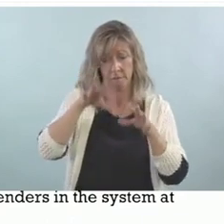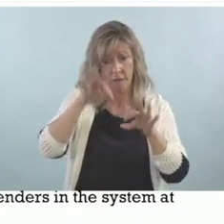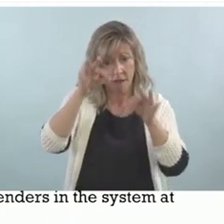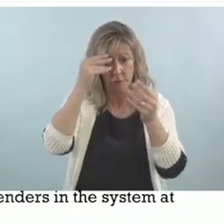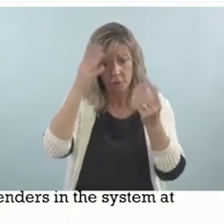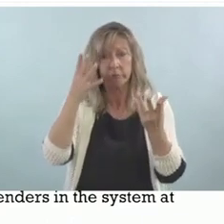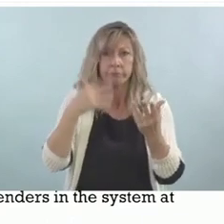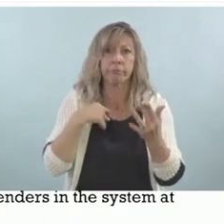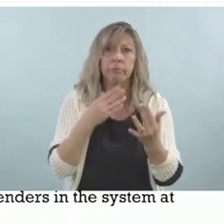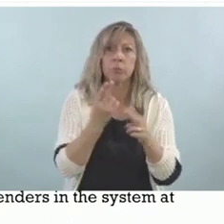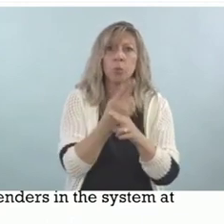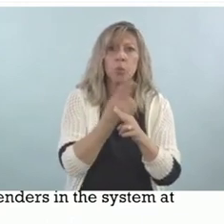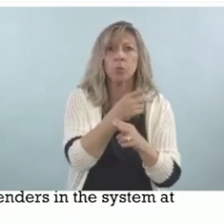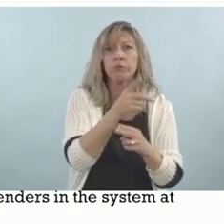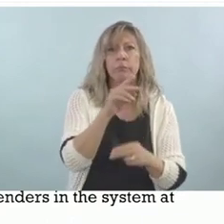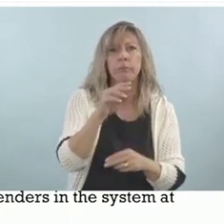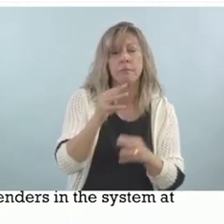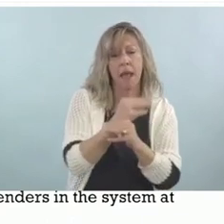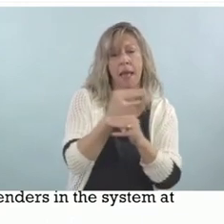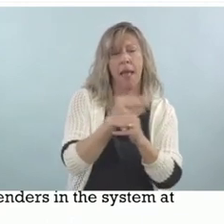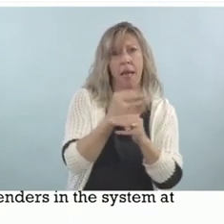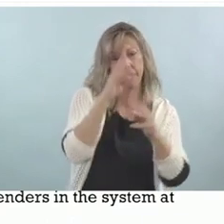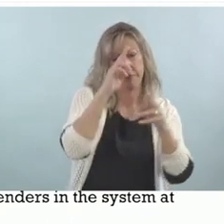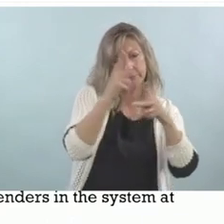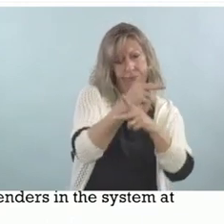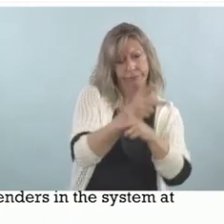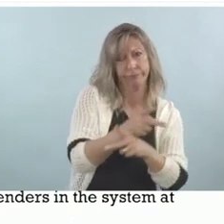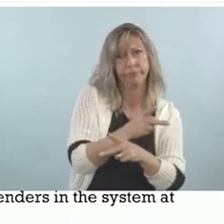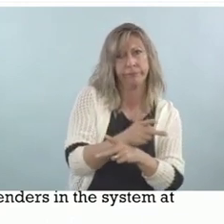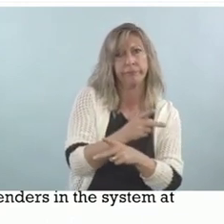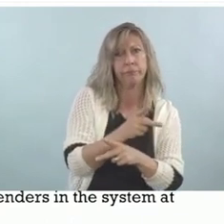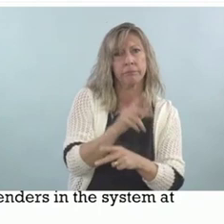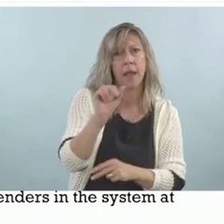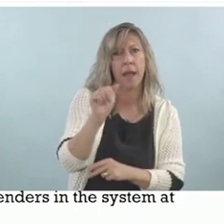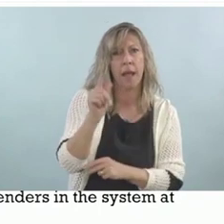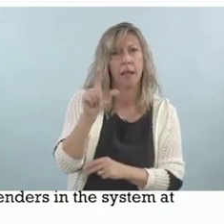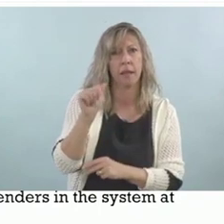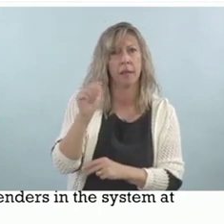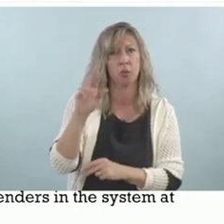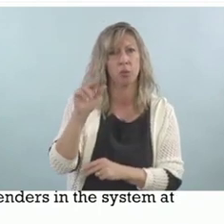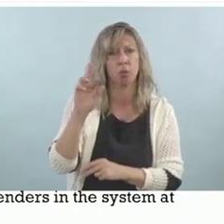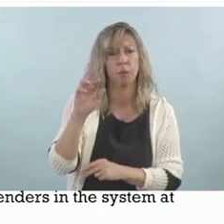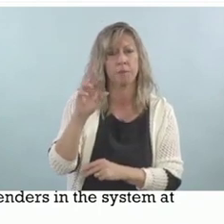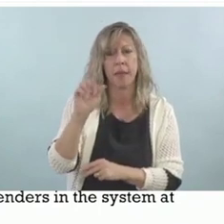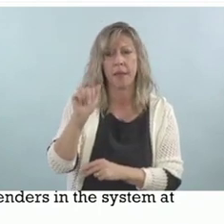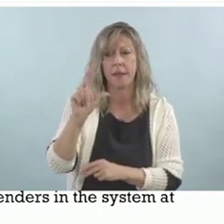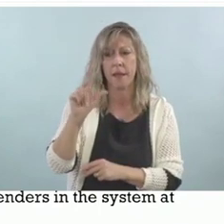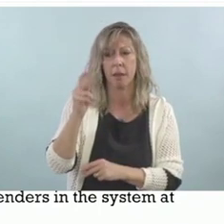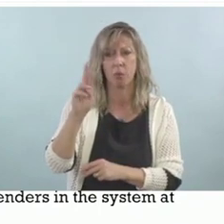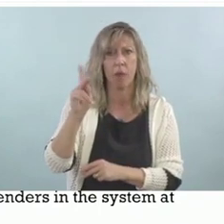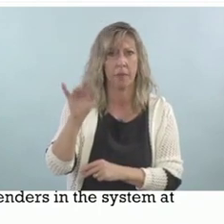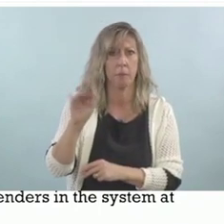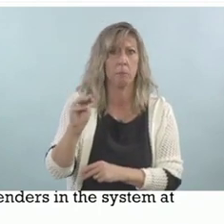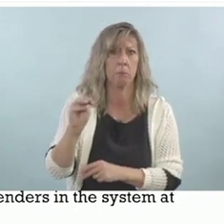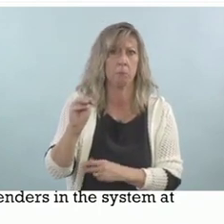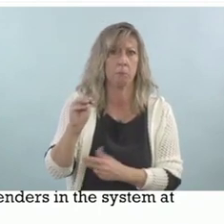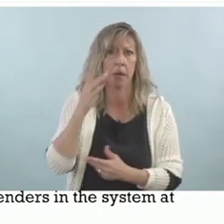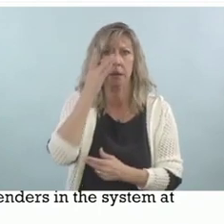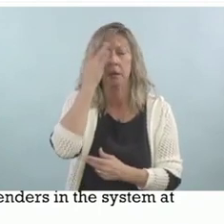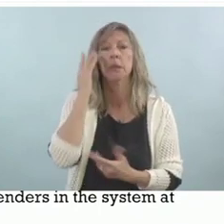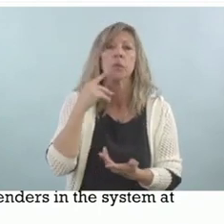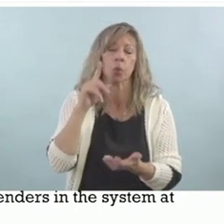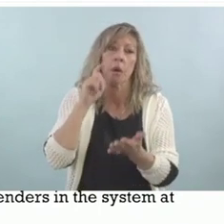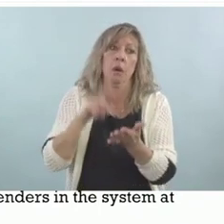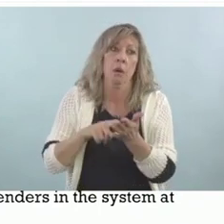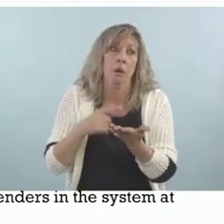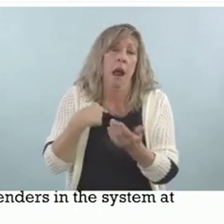about 10,000 deaf and hard of hearing juvenile offenders in the system in the United States. I honestly hope